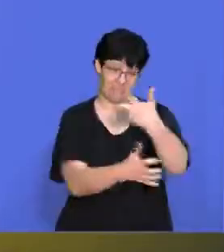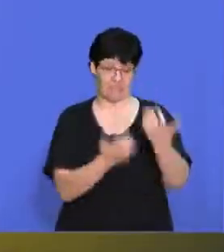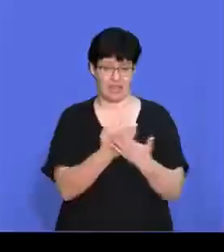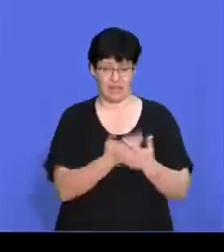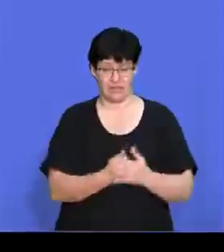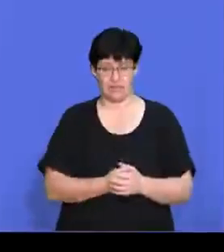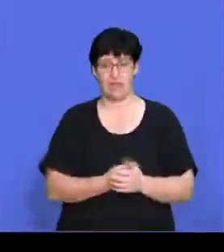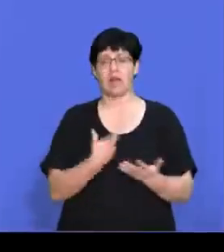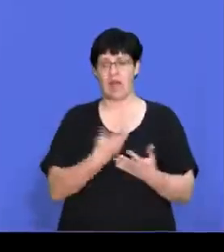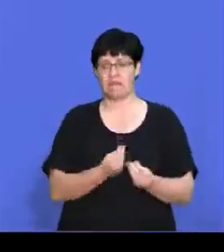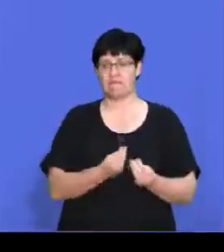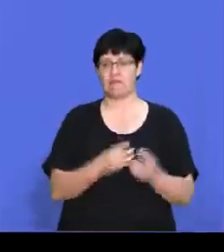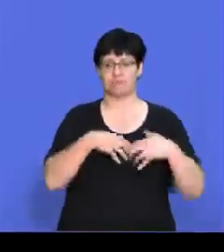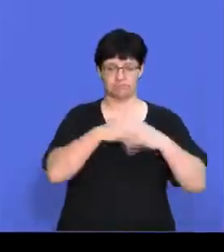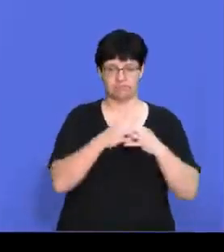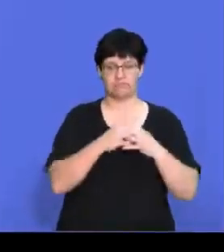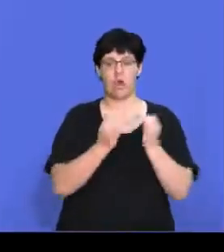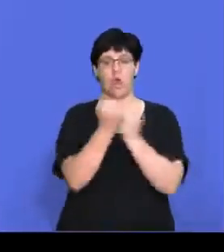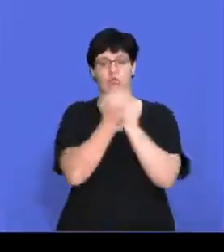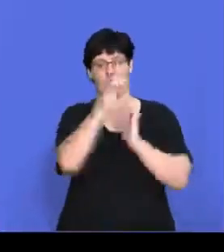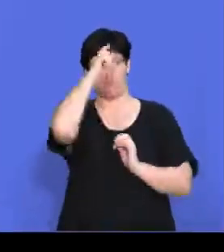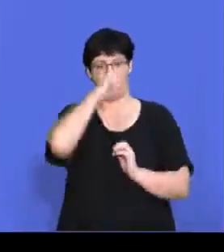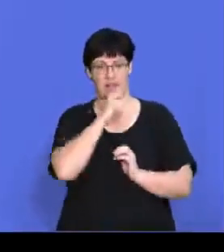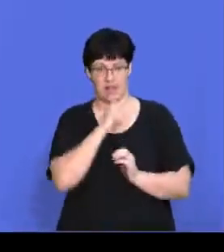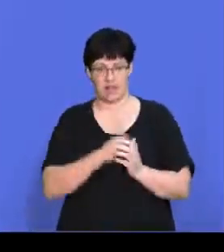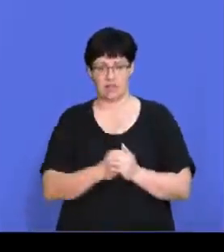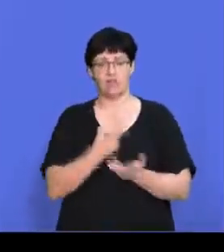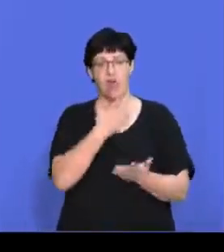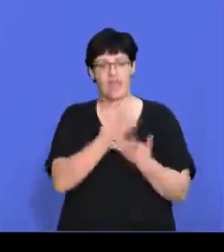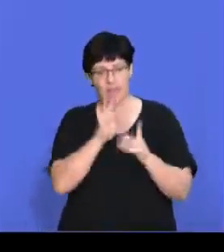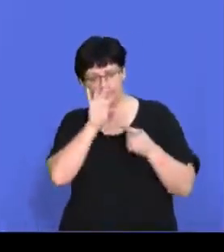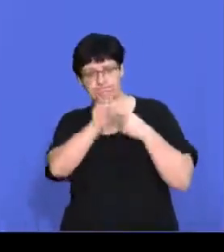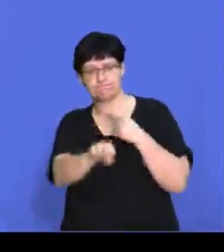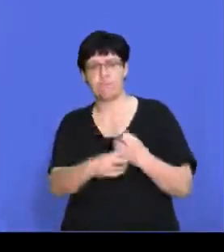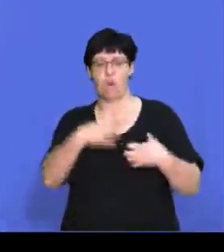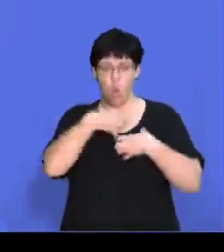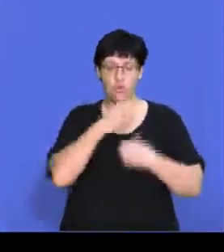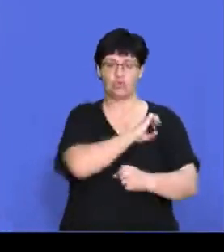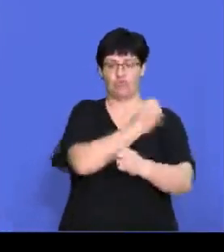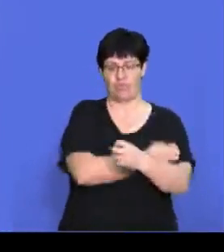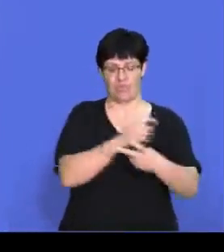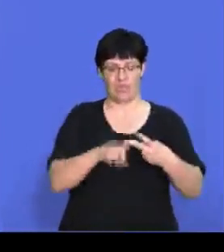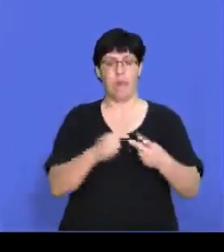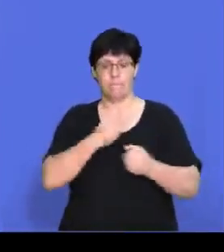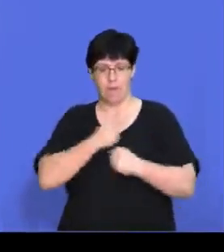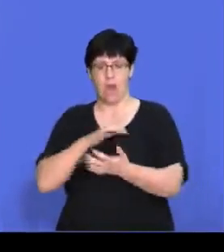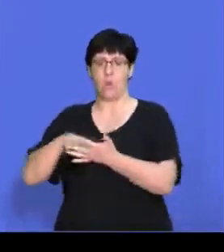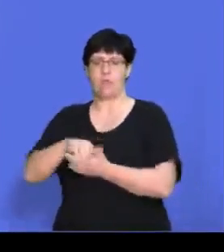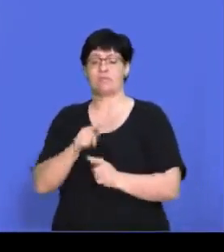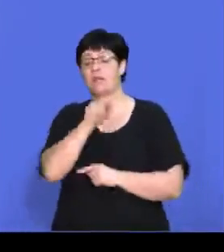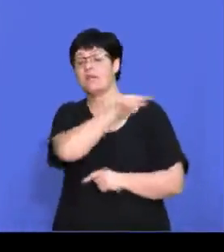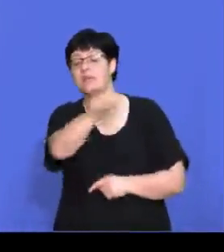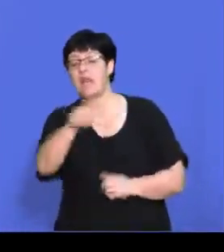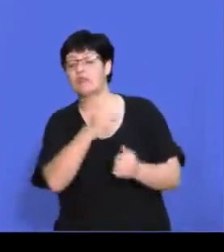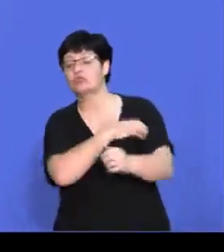And then we've got to draw up a competitor's profile so that they can determine their own strengths as well as that of their competitors.